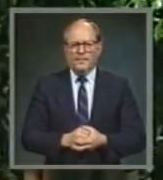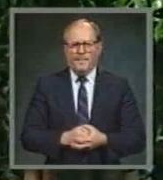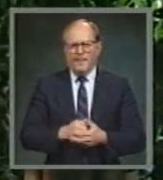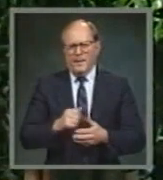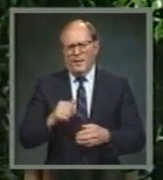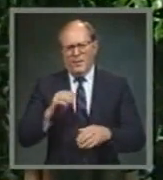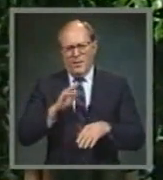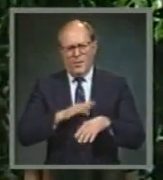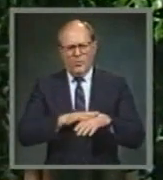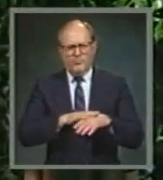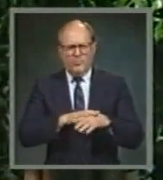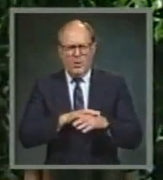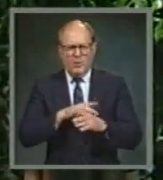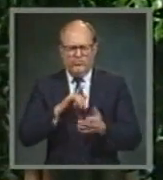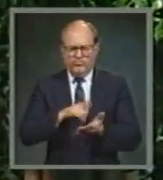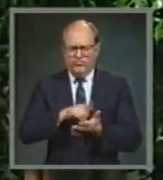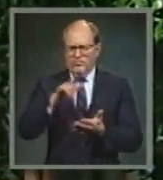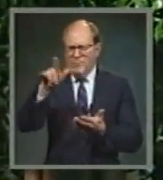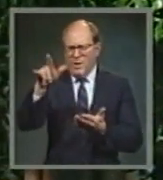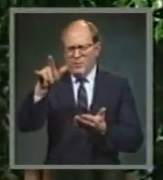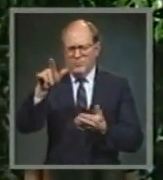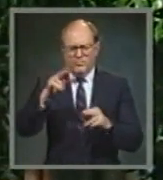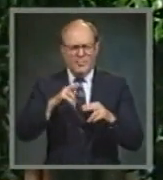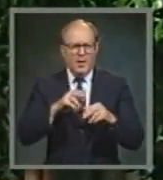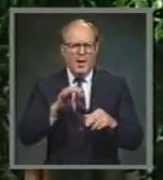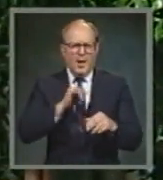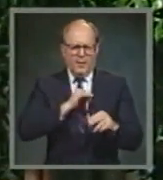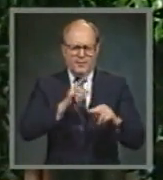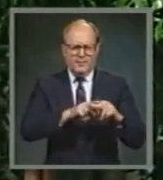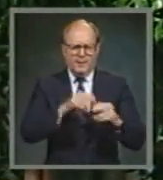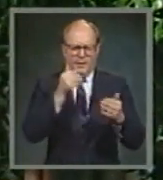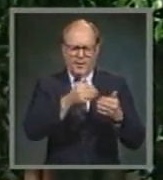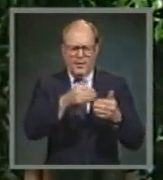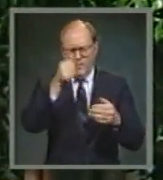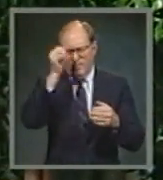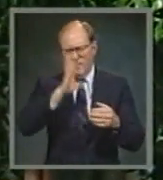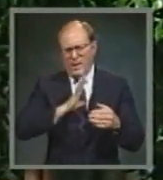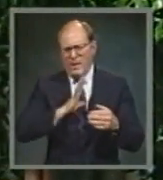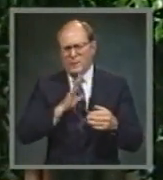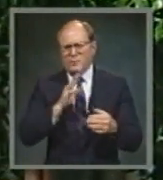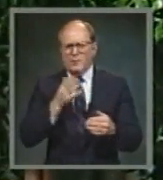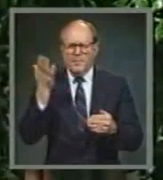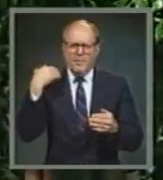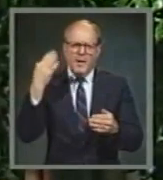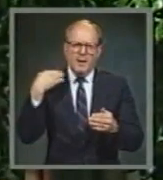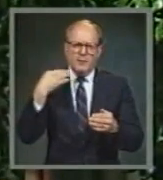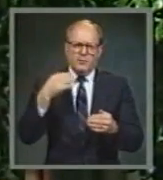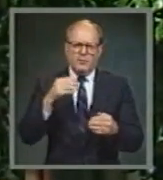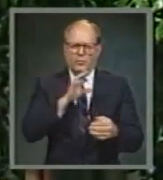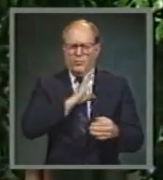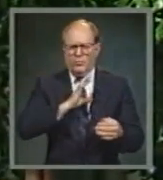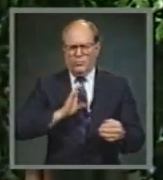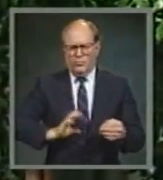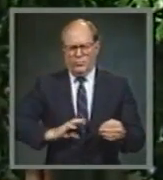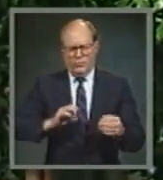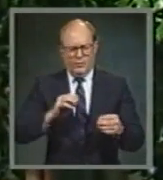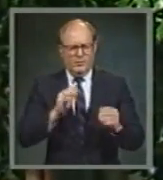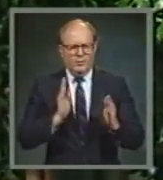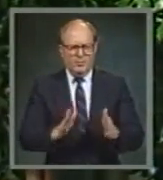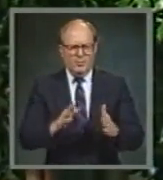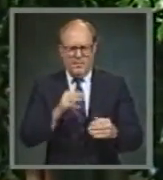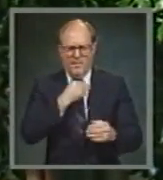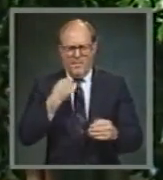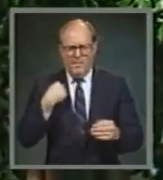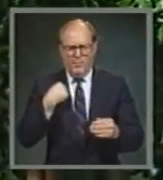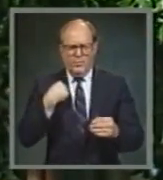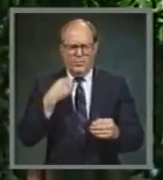On an airplane recently, I was seated next to a gentleman who at one time had been a member of the Church of Christ. His parents were before him.